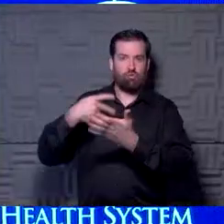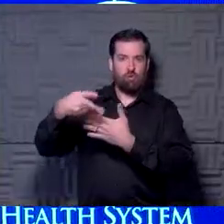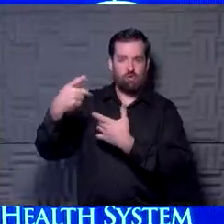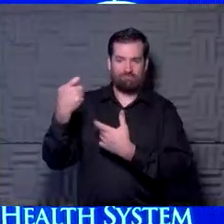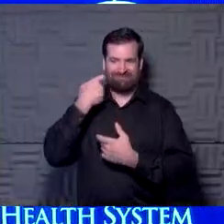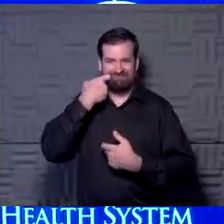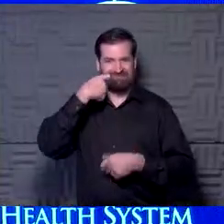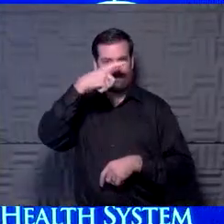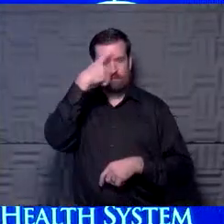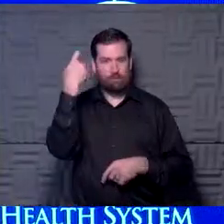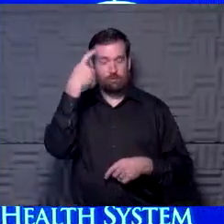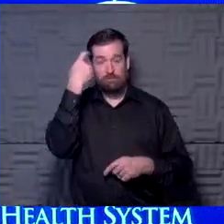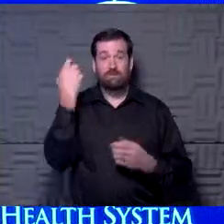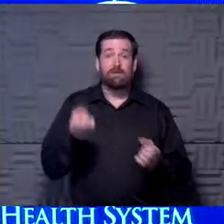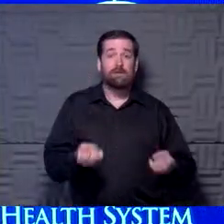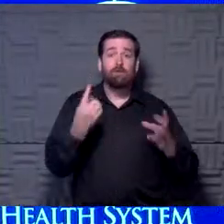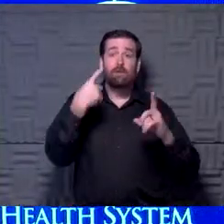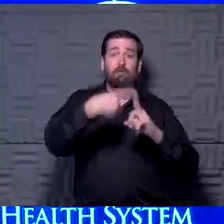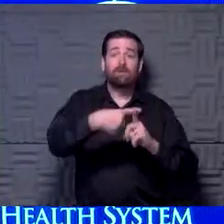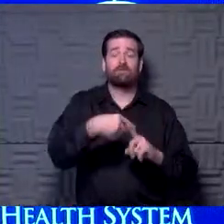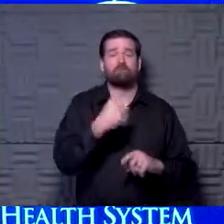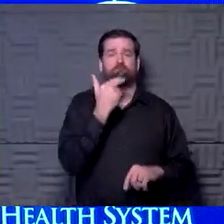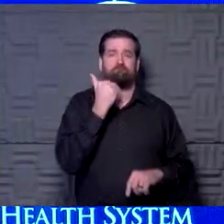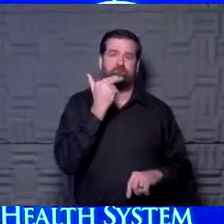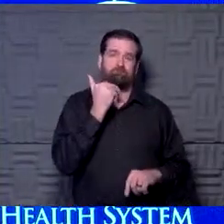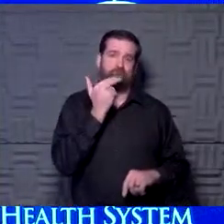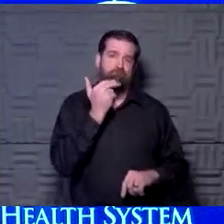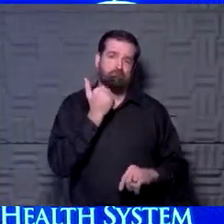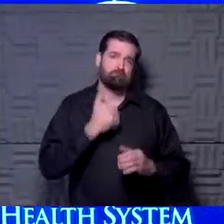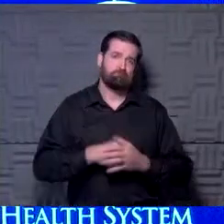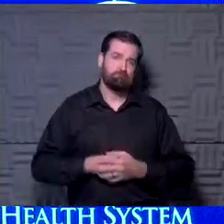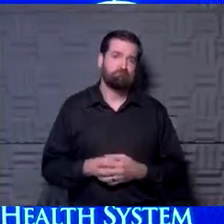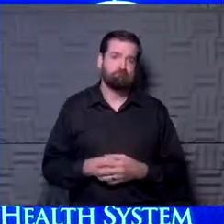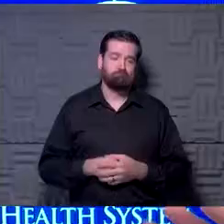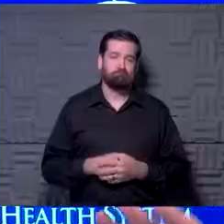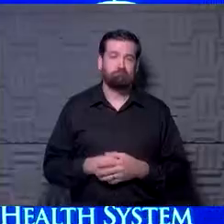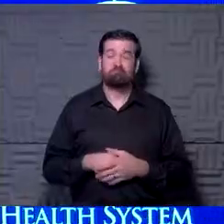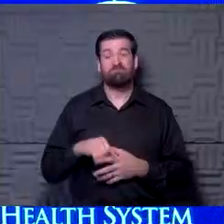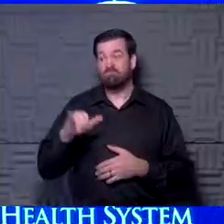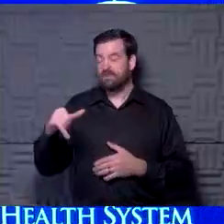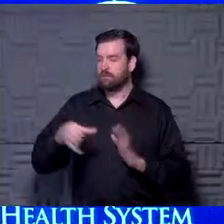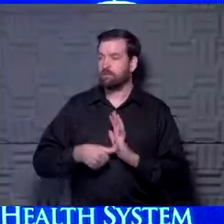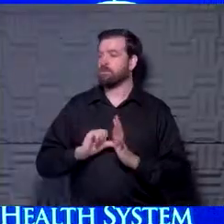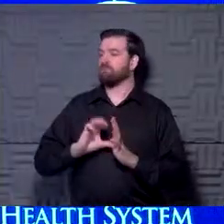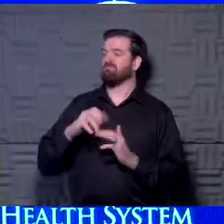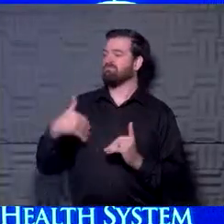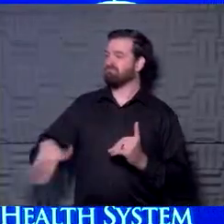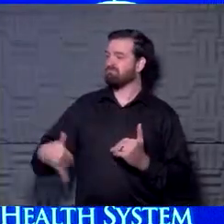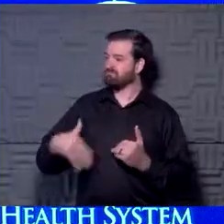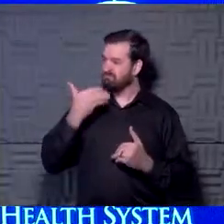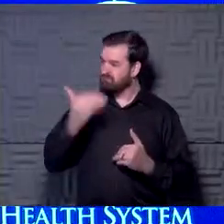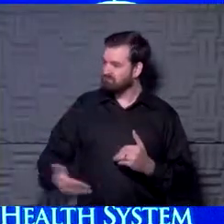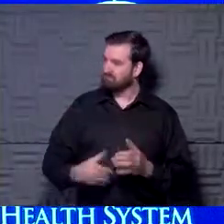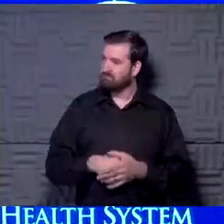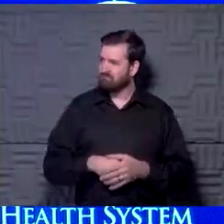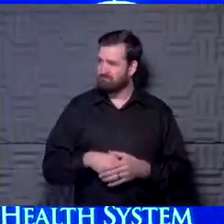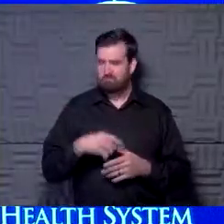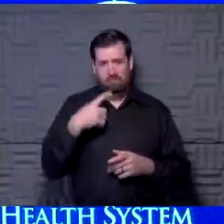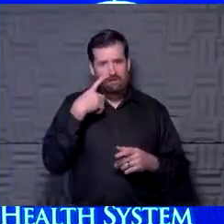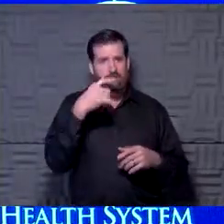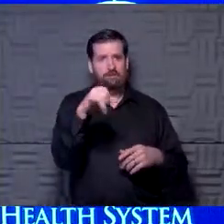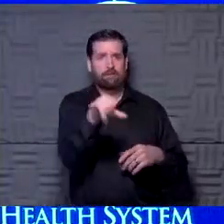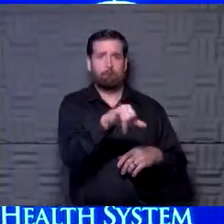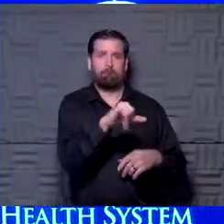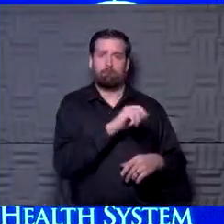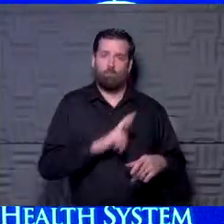summer, really the number of positives has been very, very small out of all the athletes we've tested. So that's impressive. I think same thing has